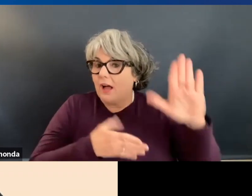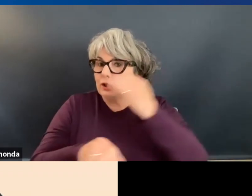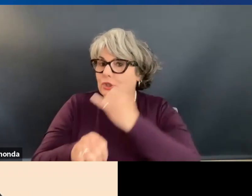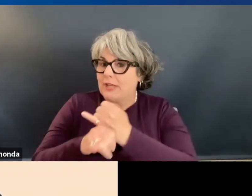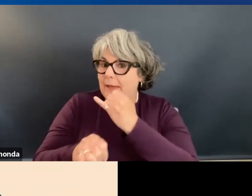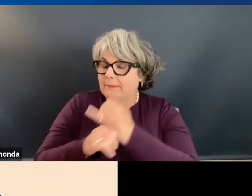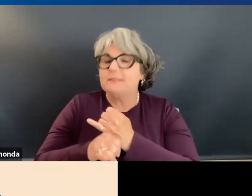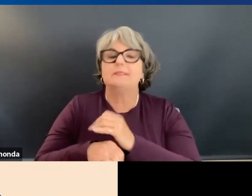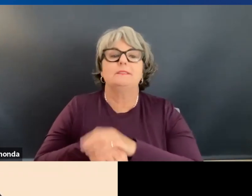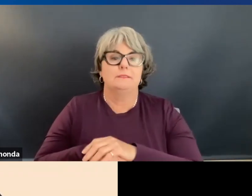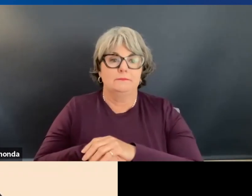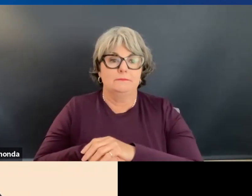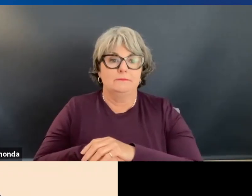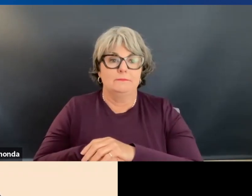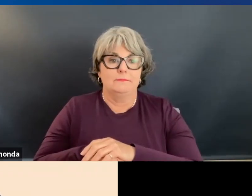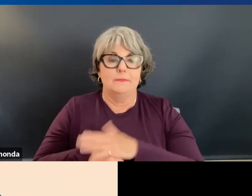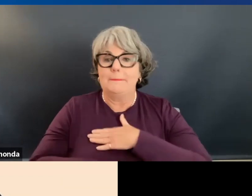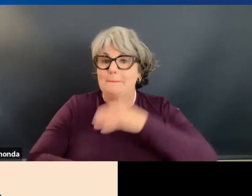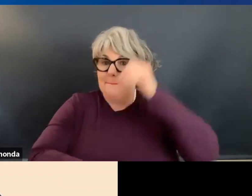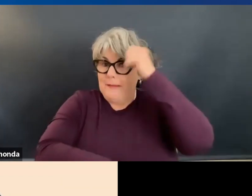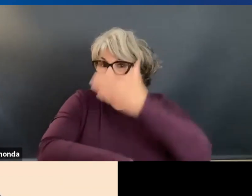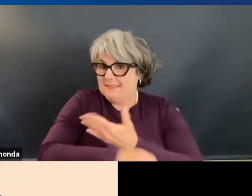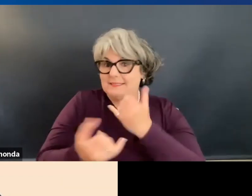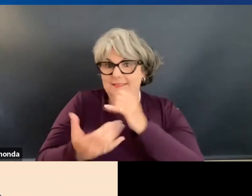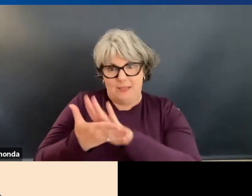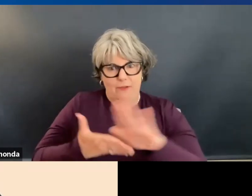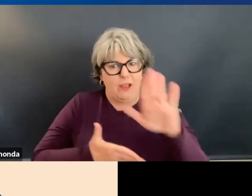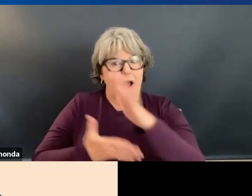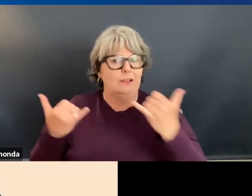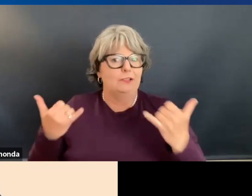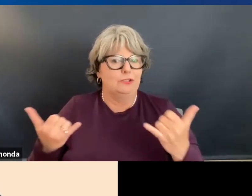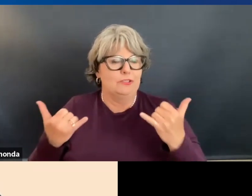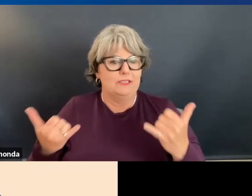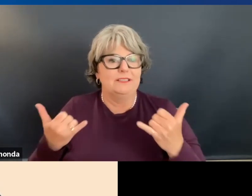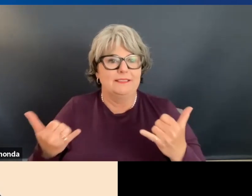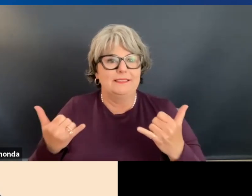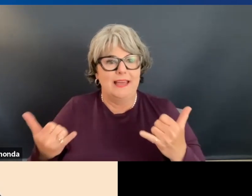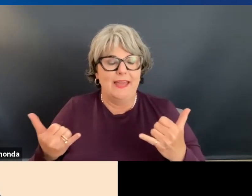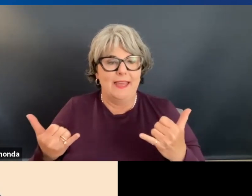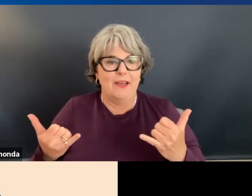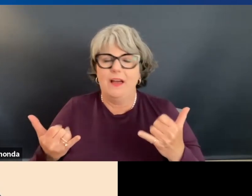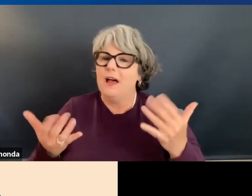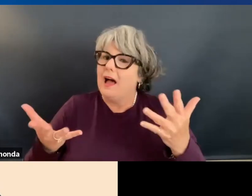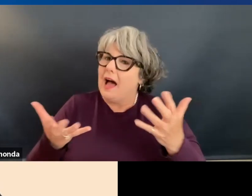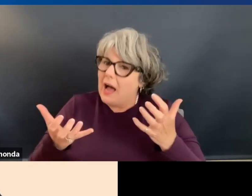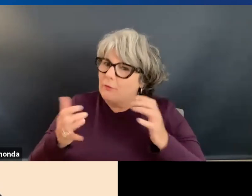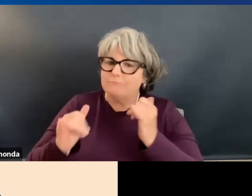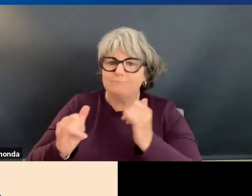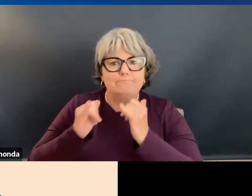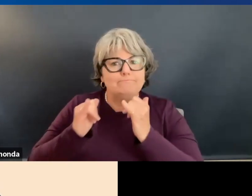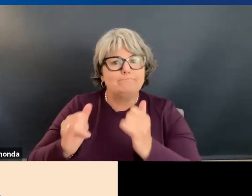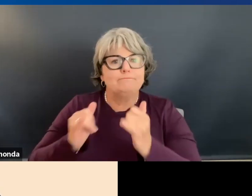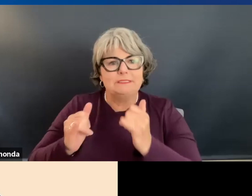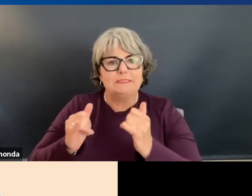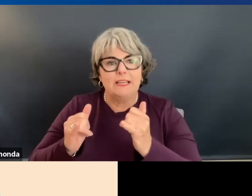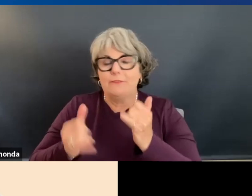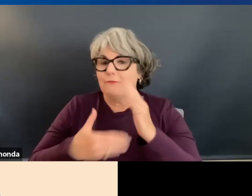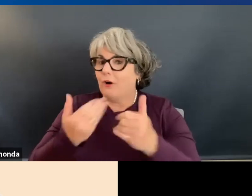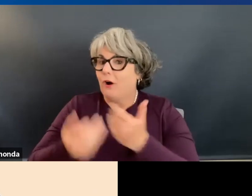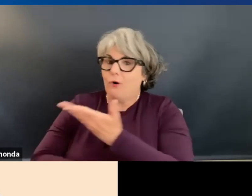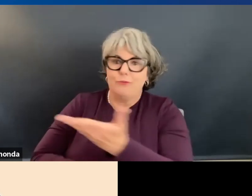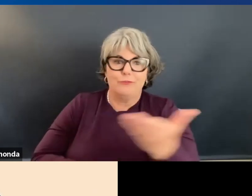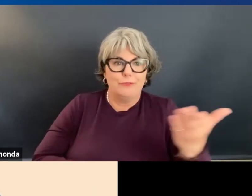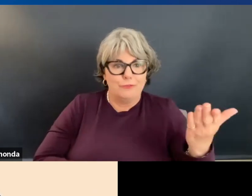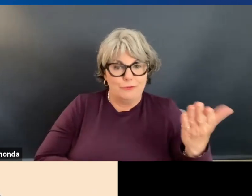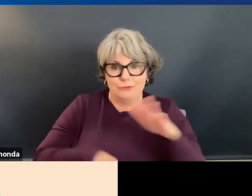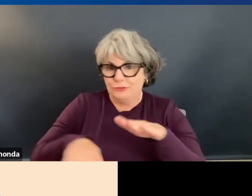I have my son is in college right now. I want the same for everyone's kids